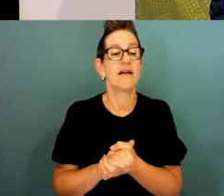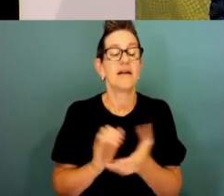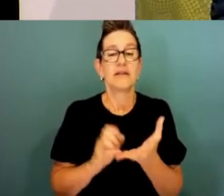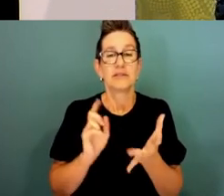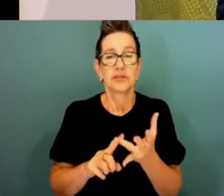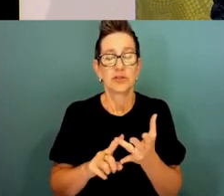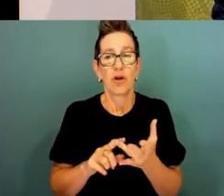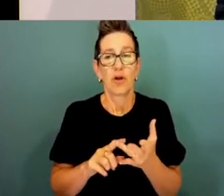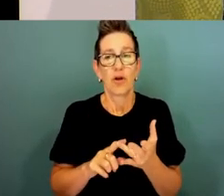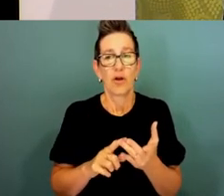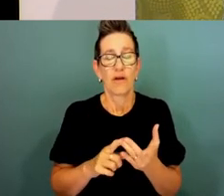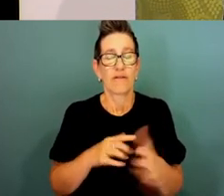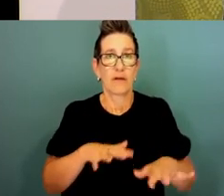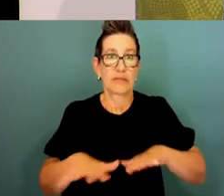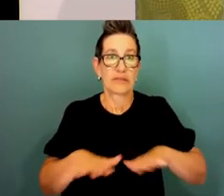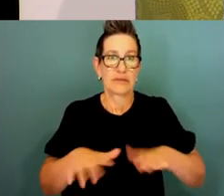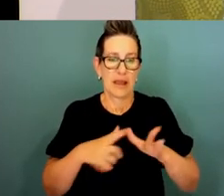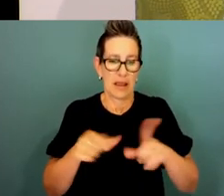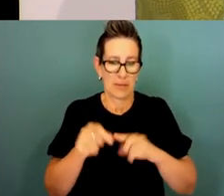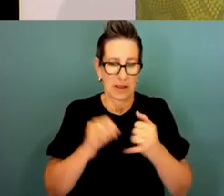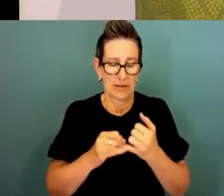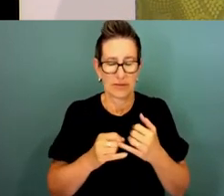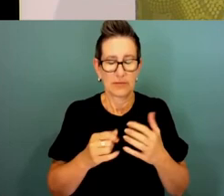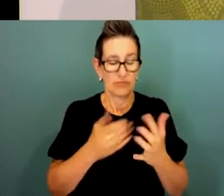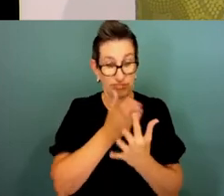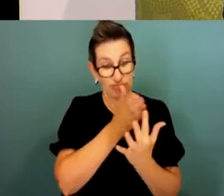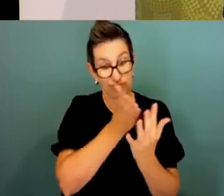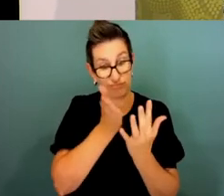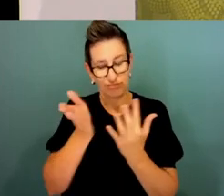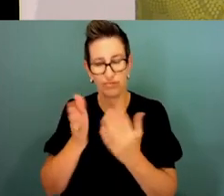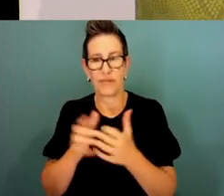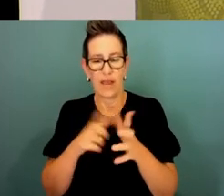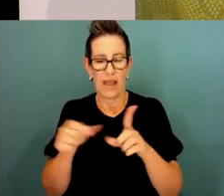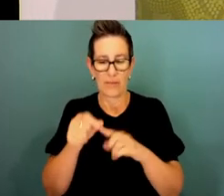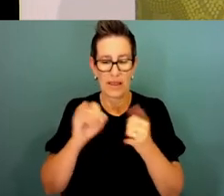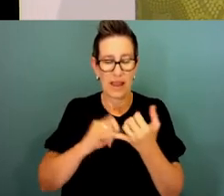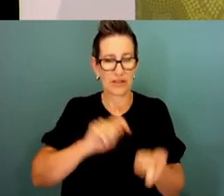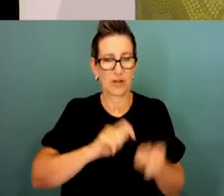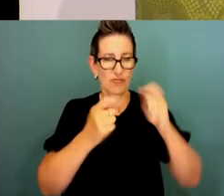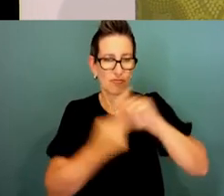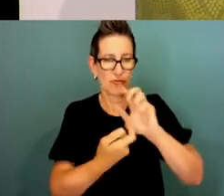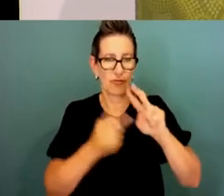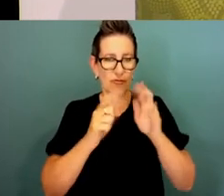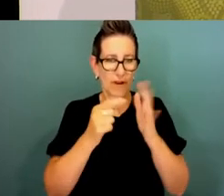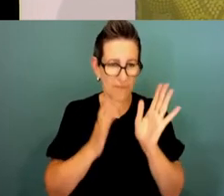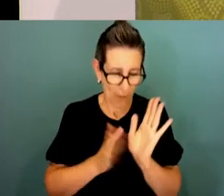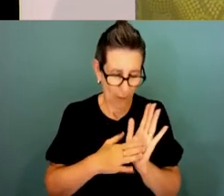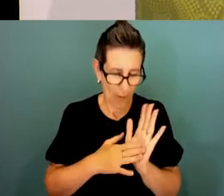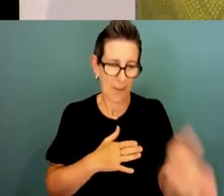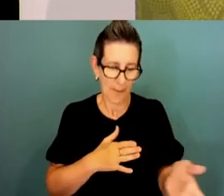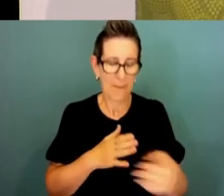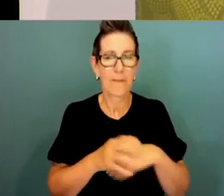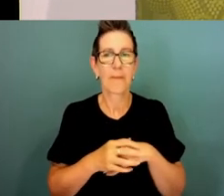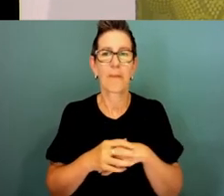is much going on across the APS. Aside from APS reform, you've all got your day jobs to do. We are a